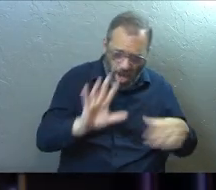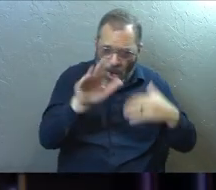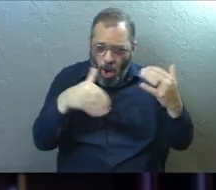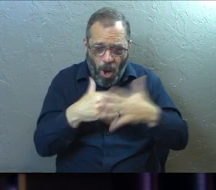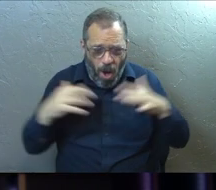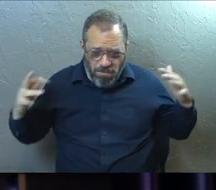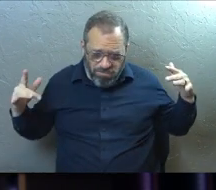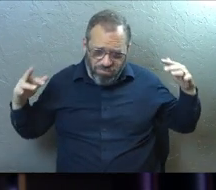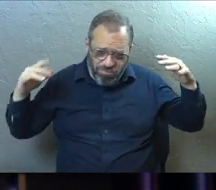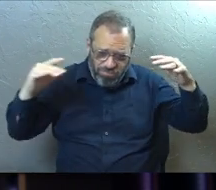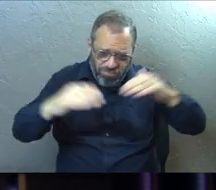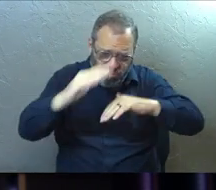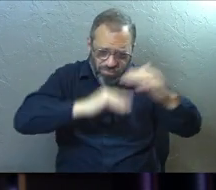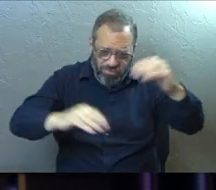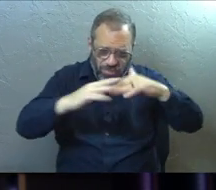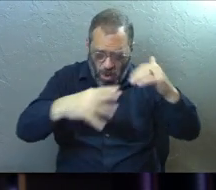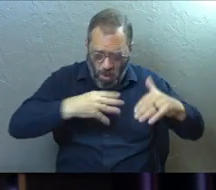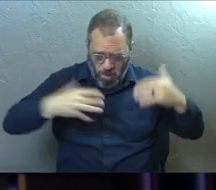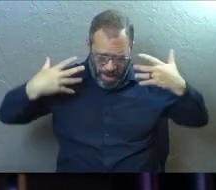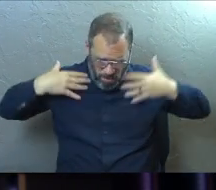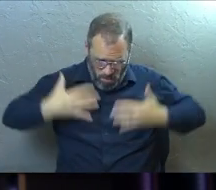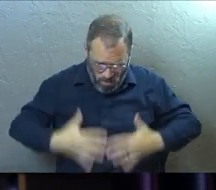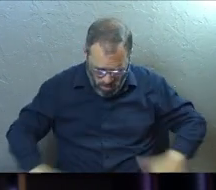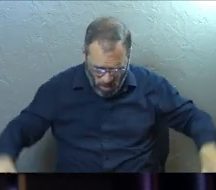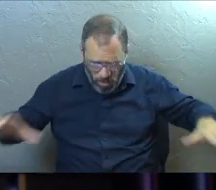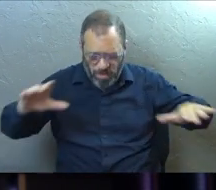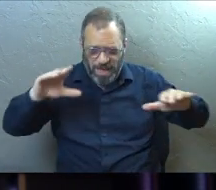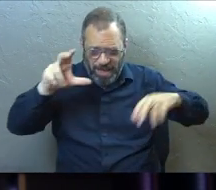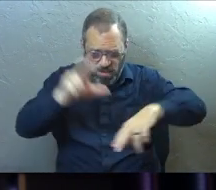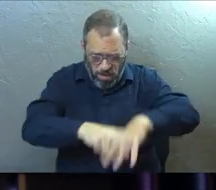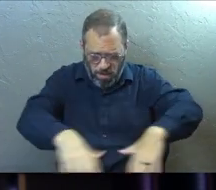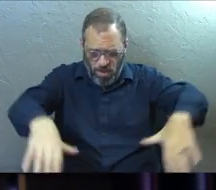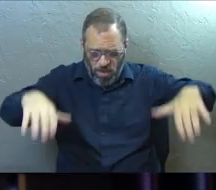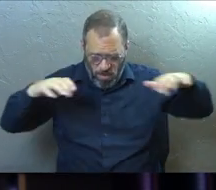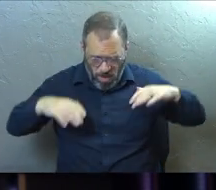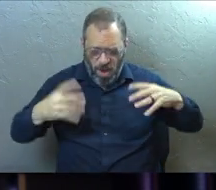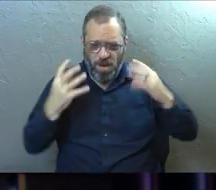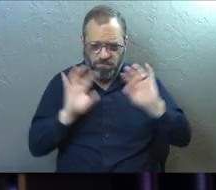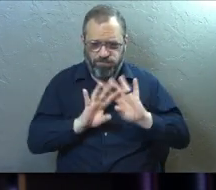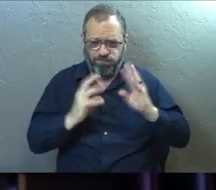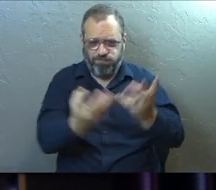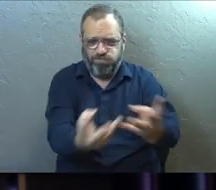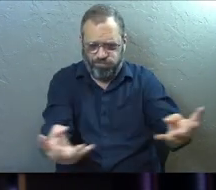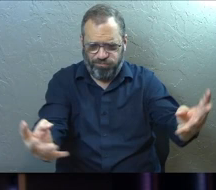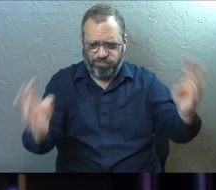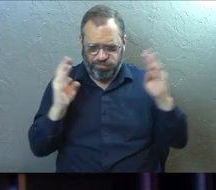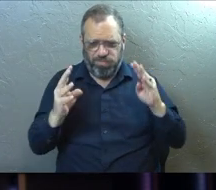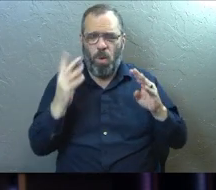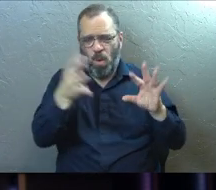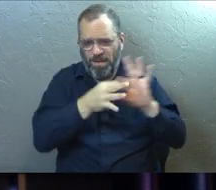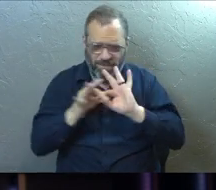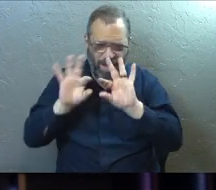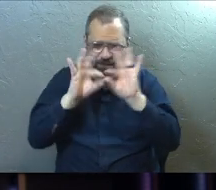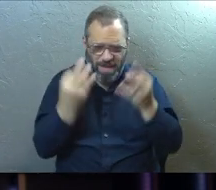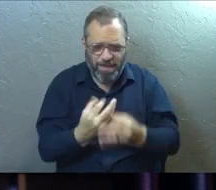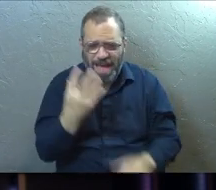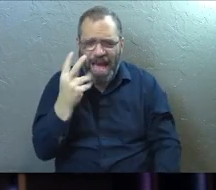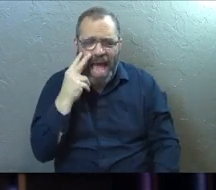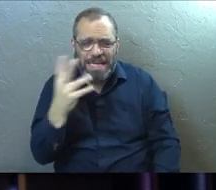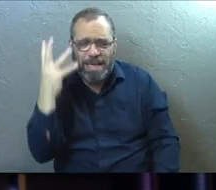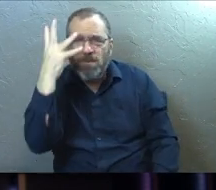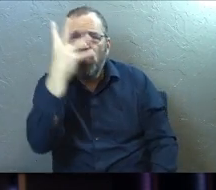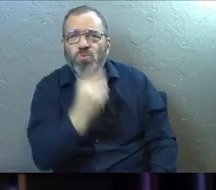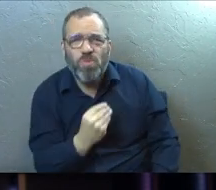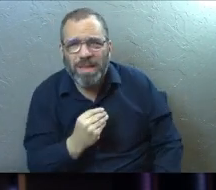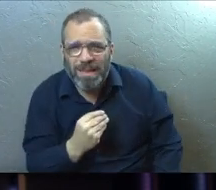all gather together in white robes around the throne of God. Finally, one unified family. I see beauty